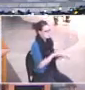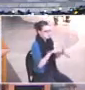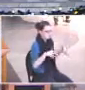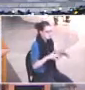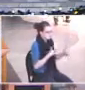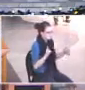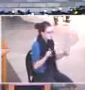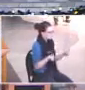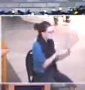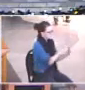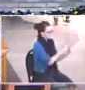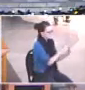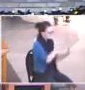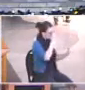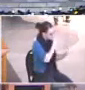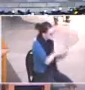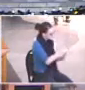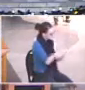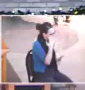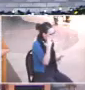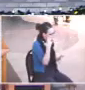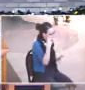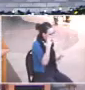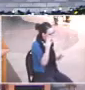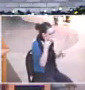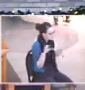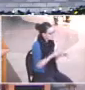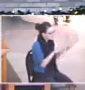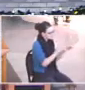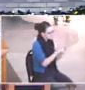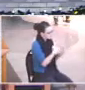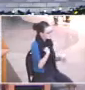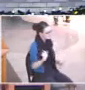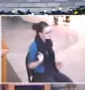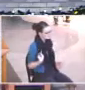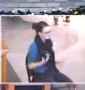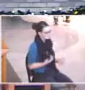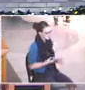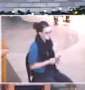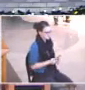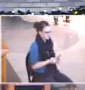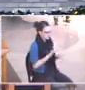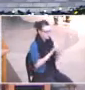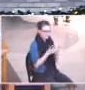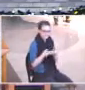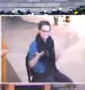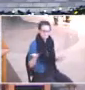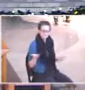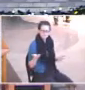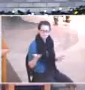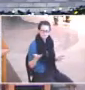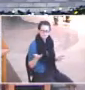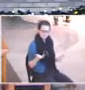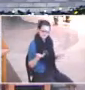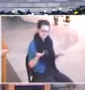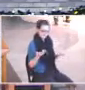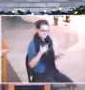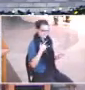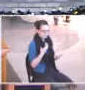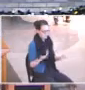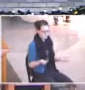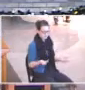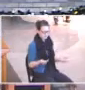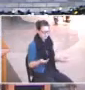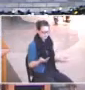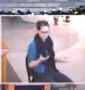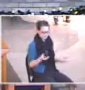Jesus and says, why have you done this to us? And Jesus looks at her as kind of incredulous and he says, well,